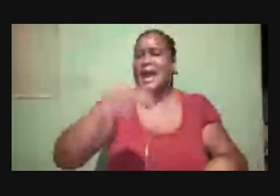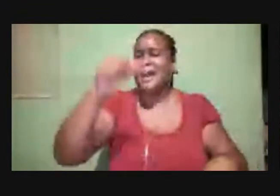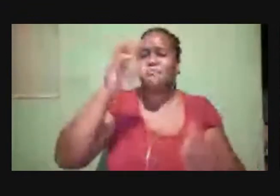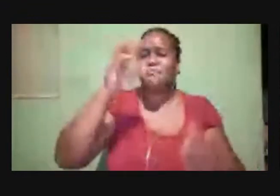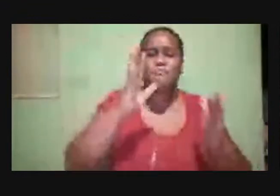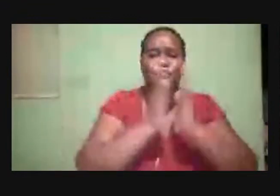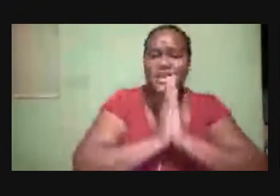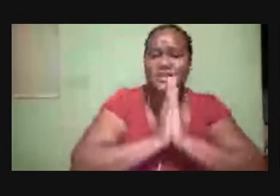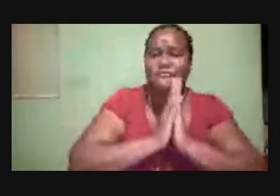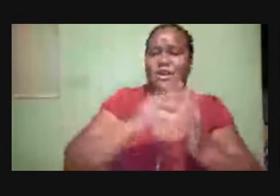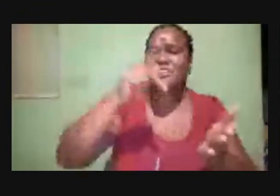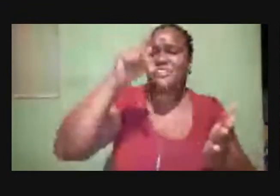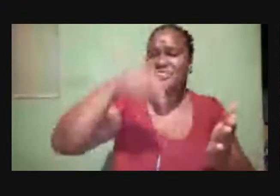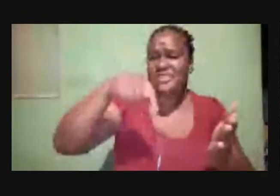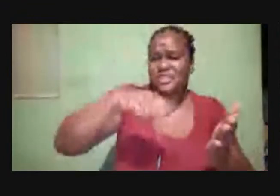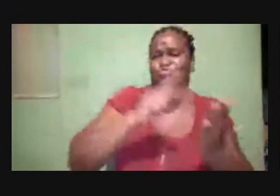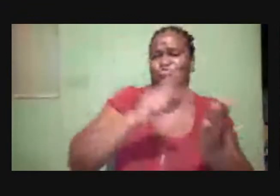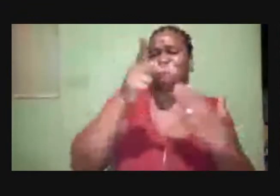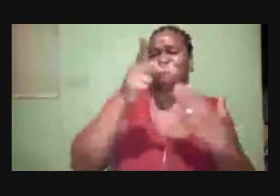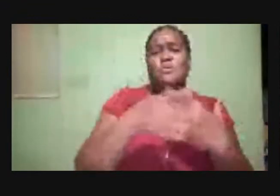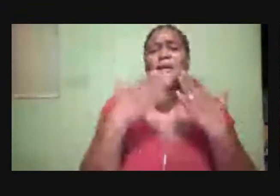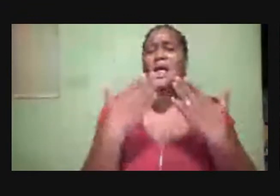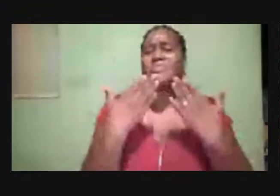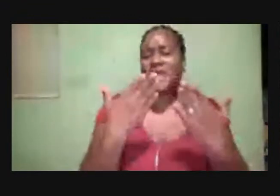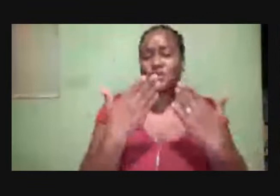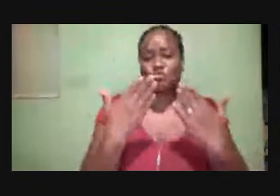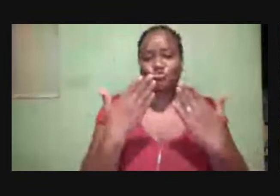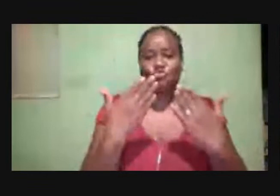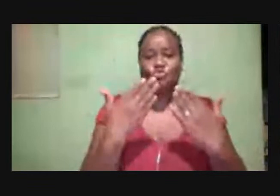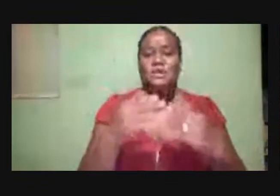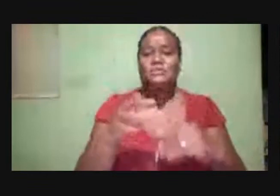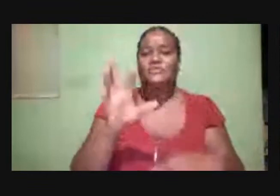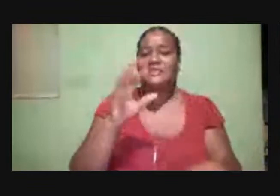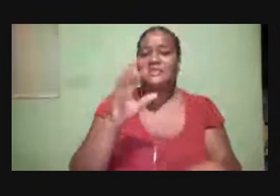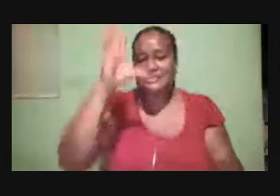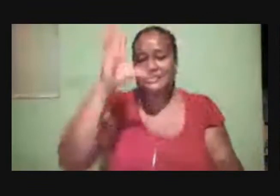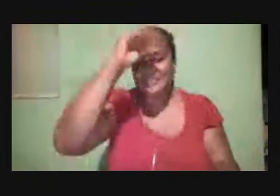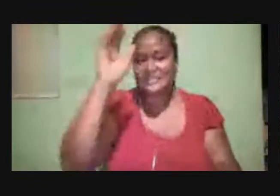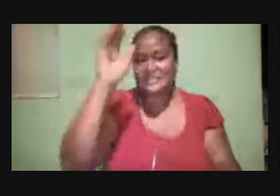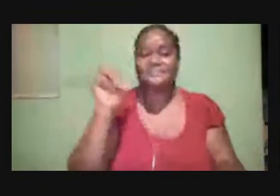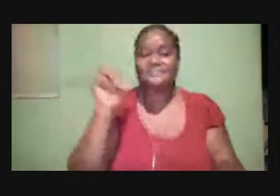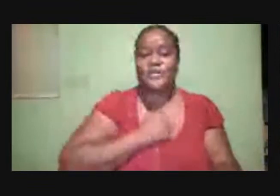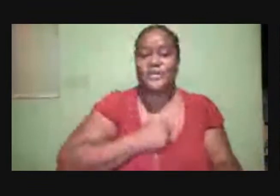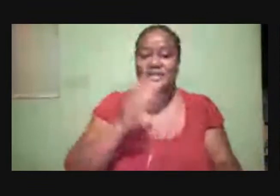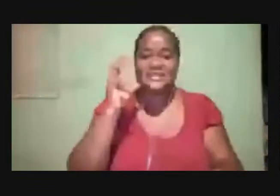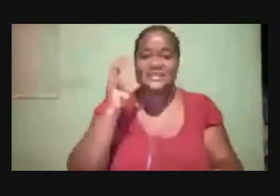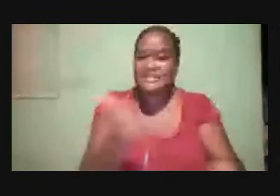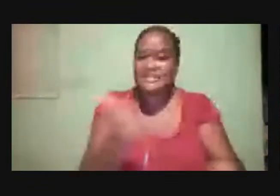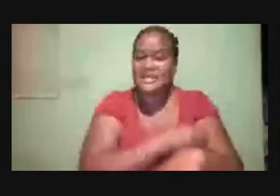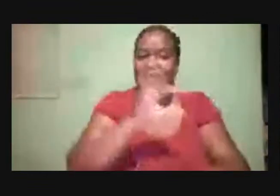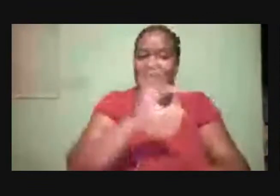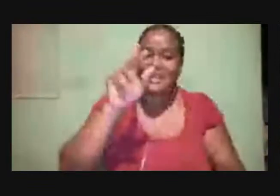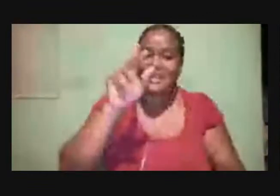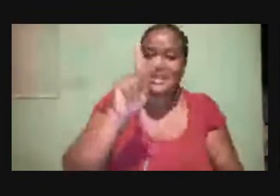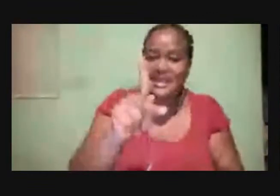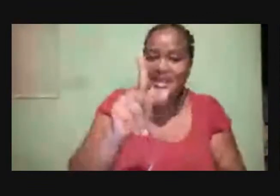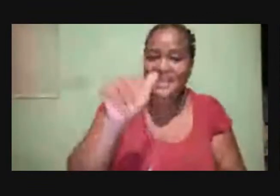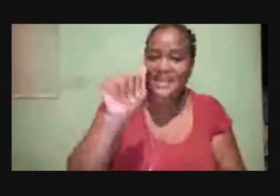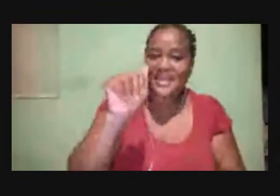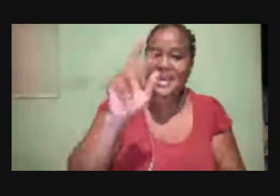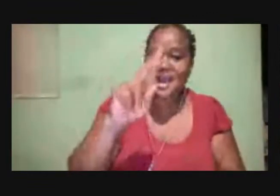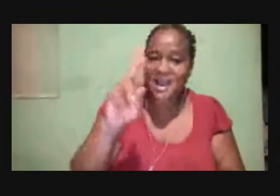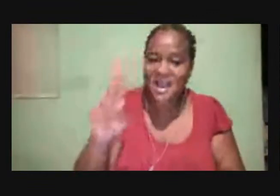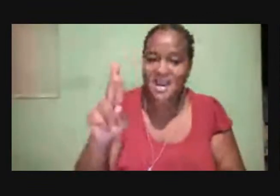revival Thank you, Sister Carr You know, she's the one that introduces a program